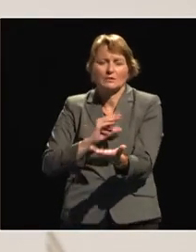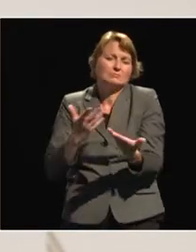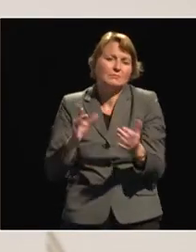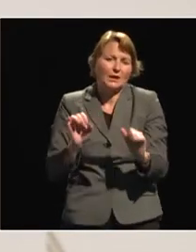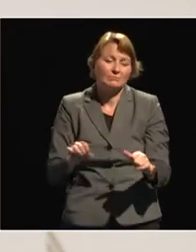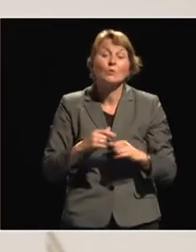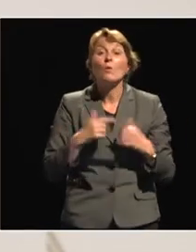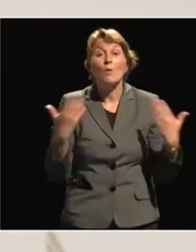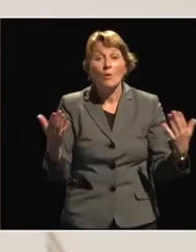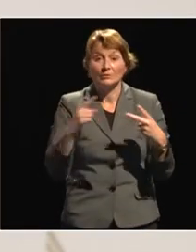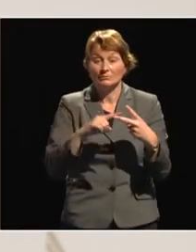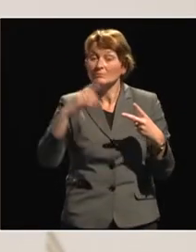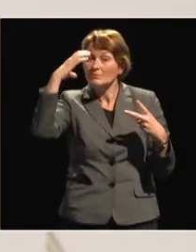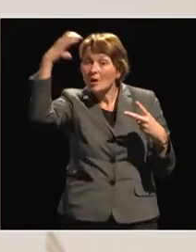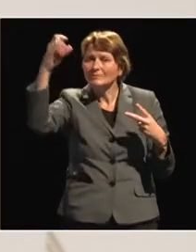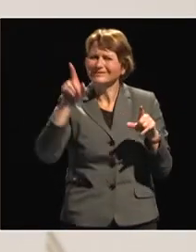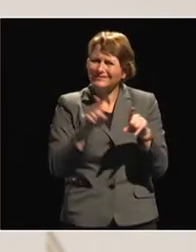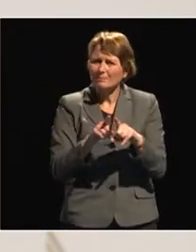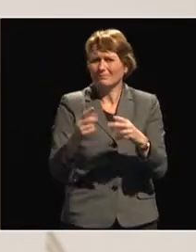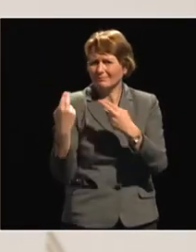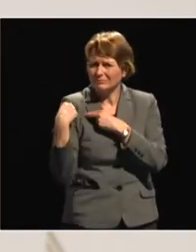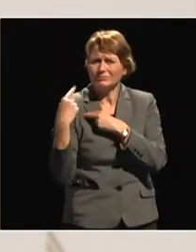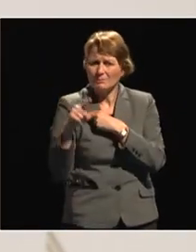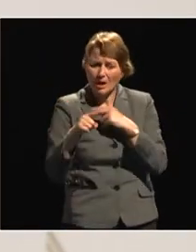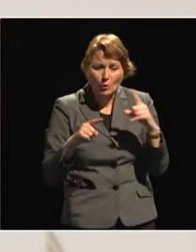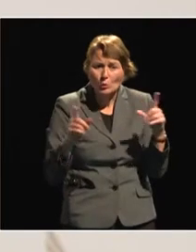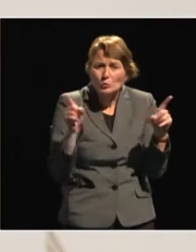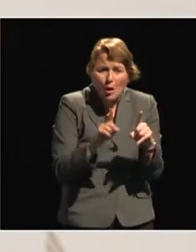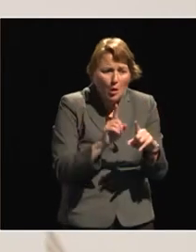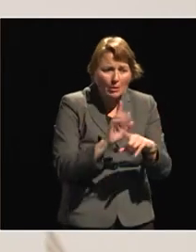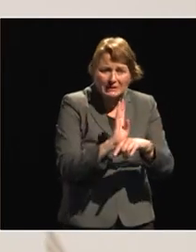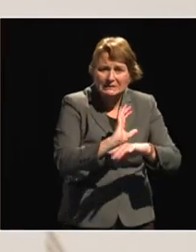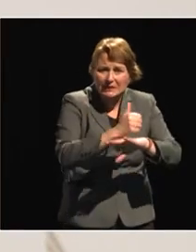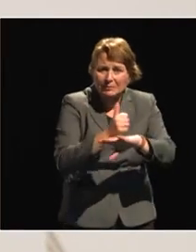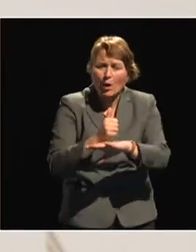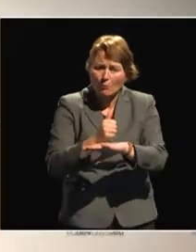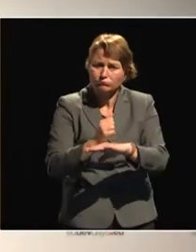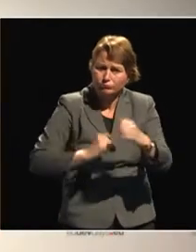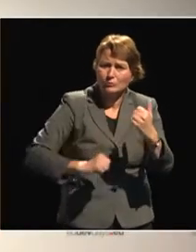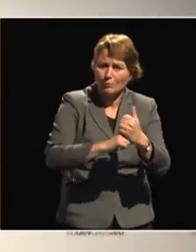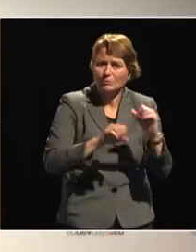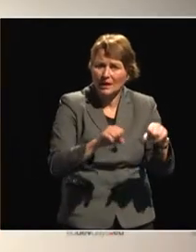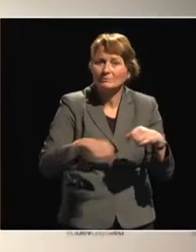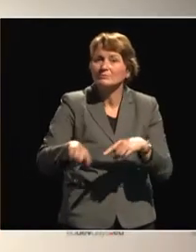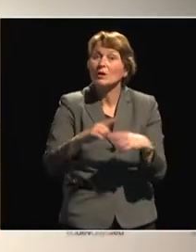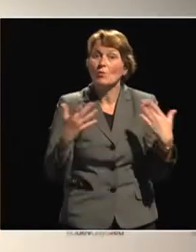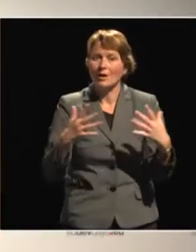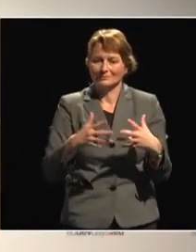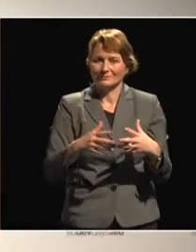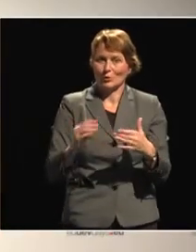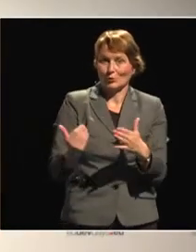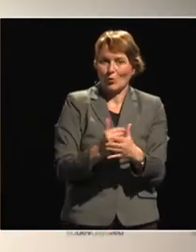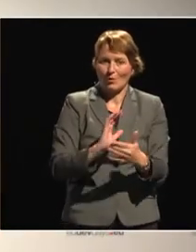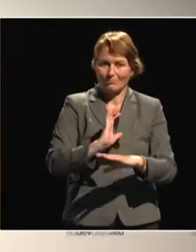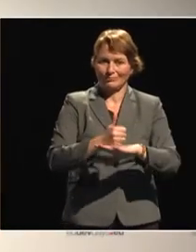to support this small business and start-ups, especially for women in the